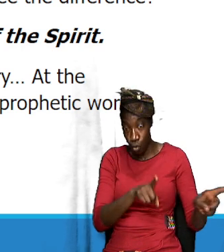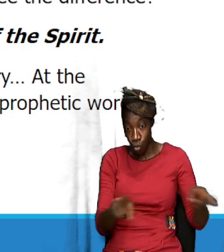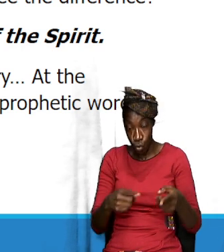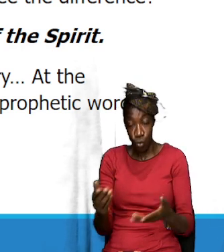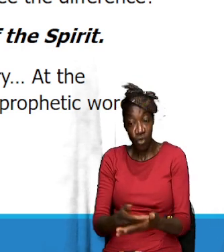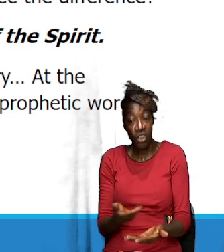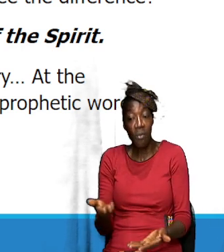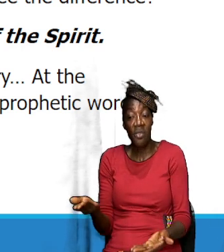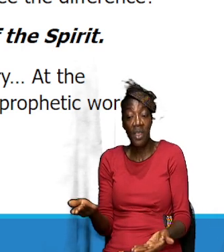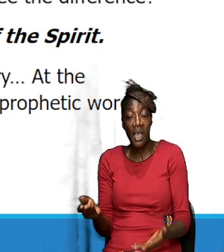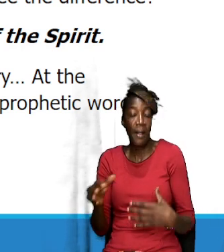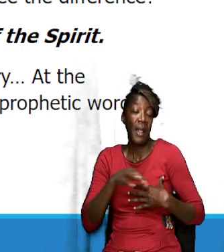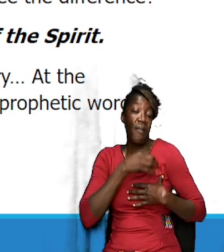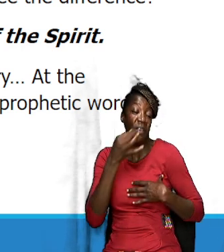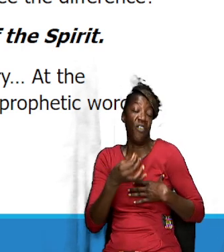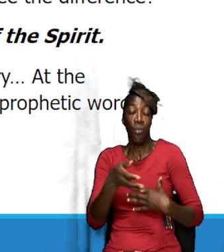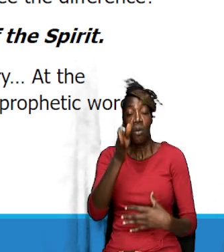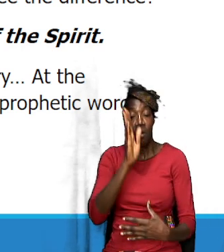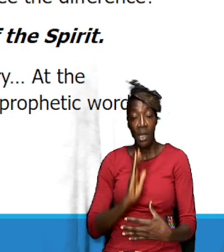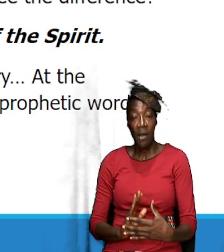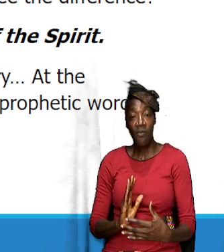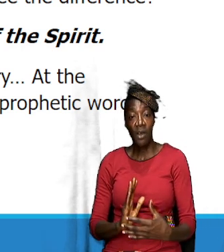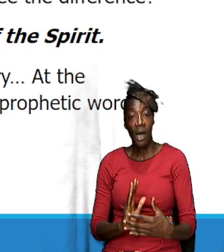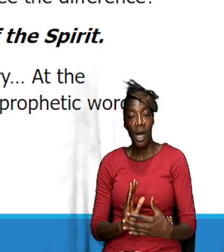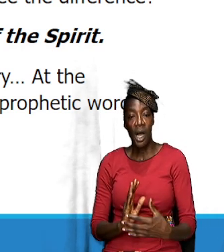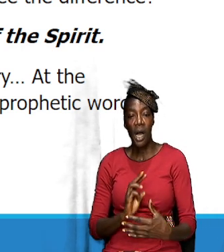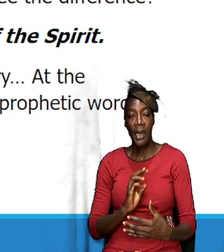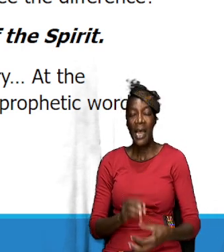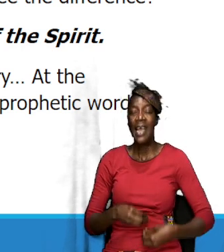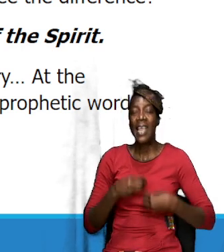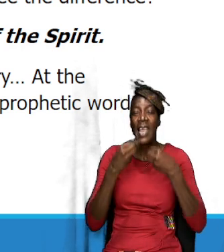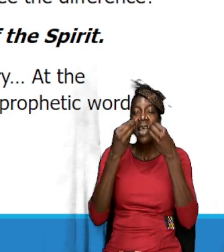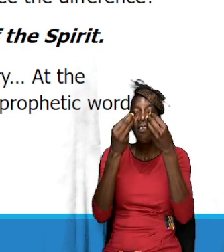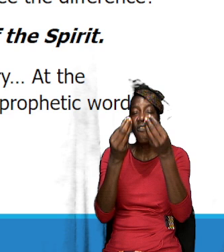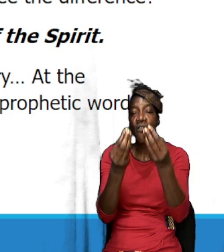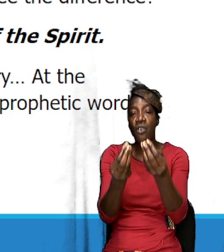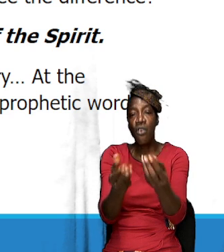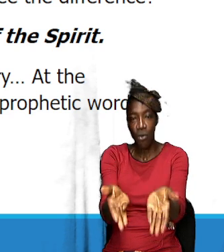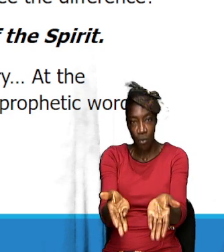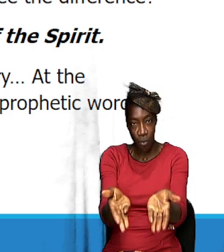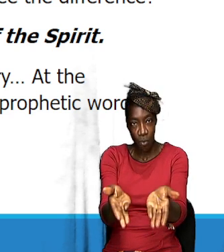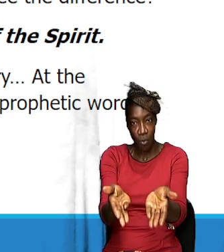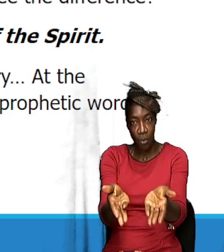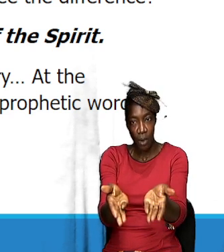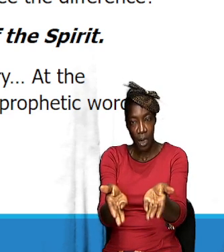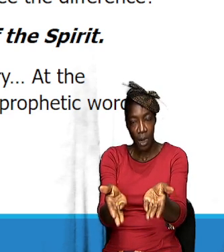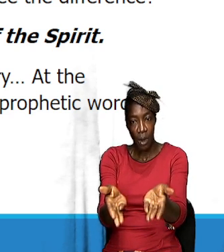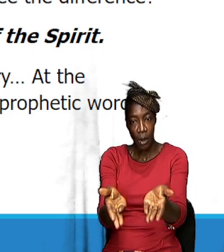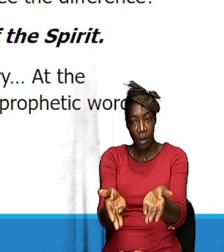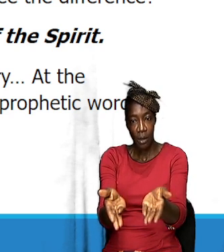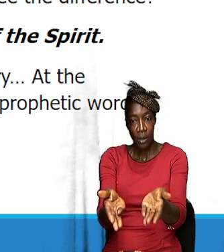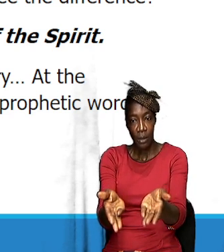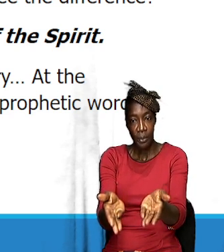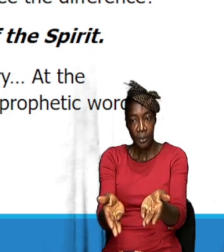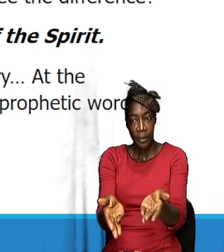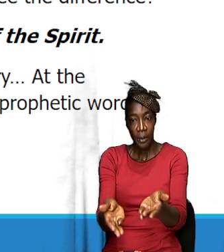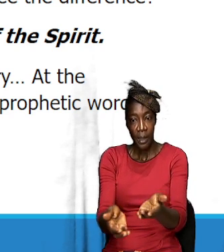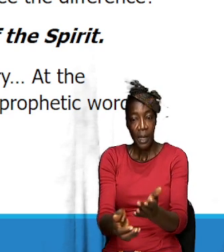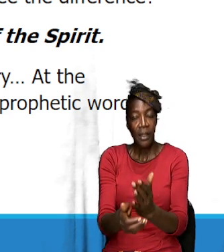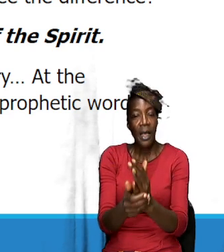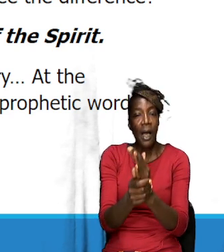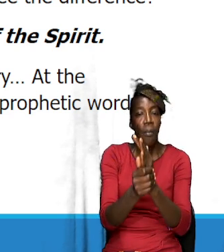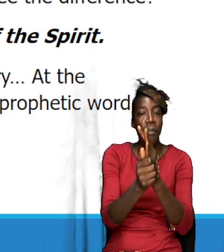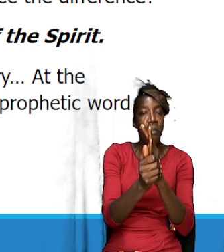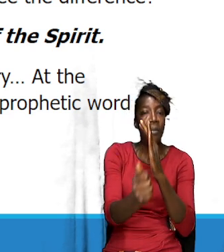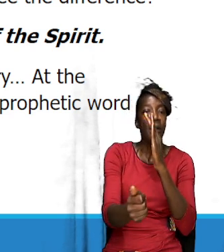the spirit of God will give you the capability to